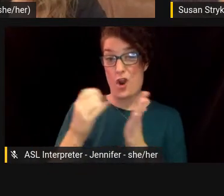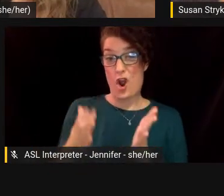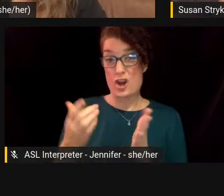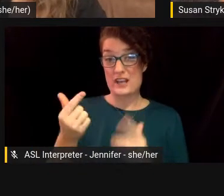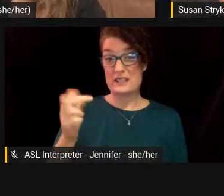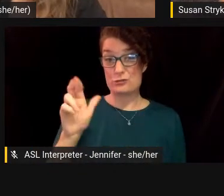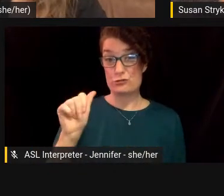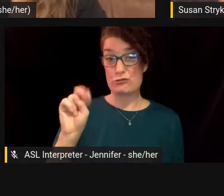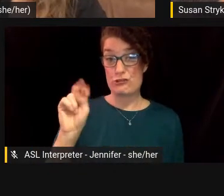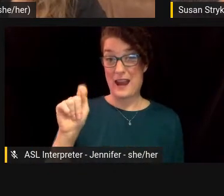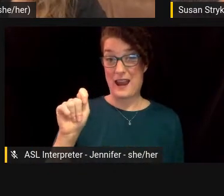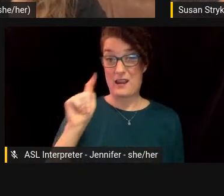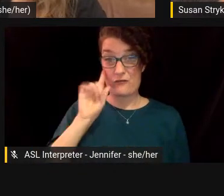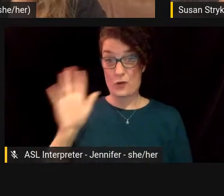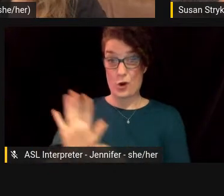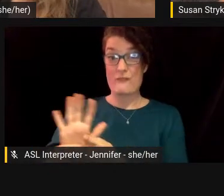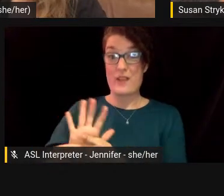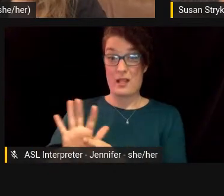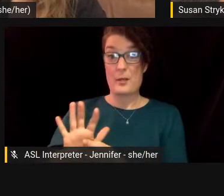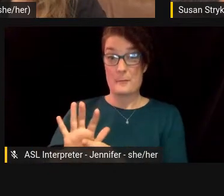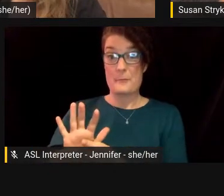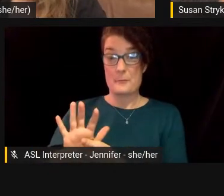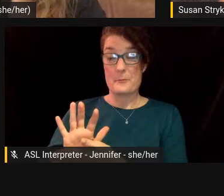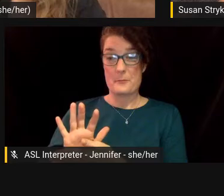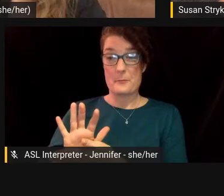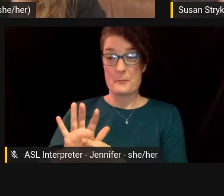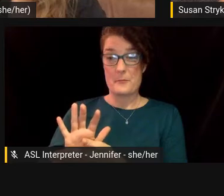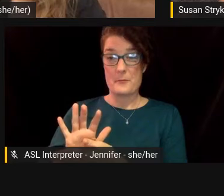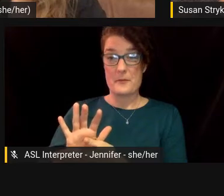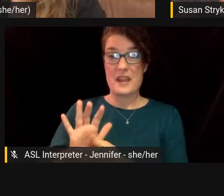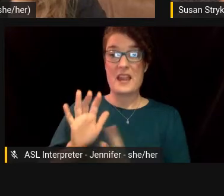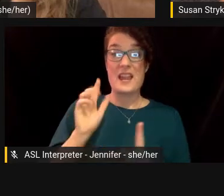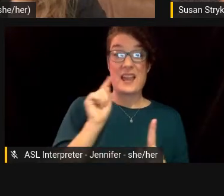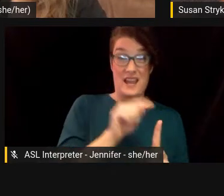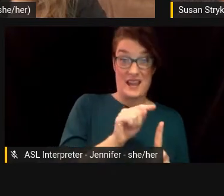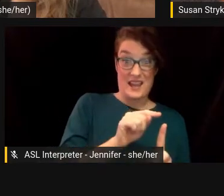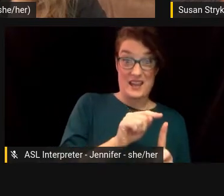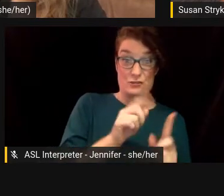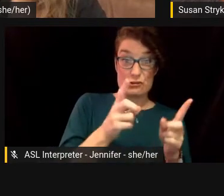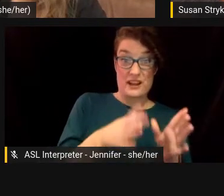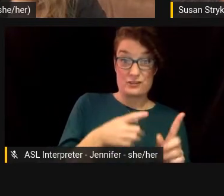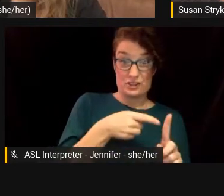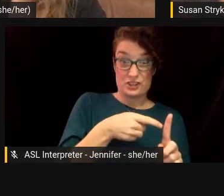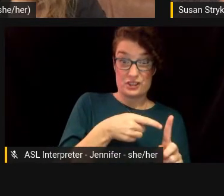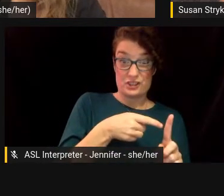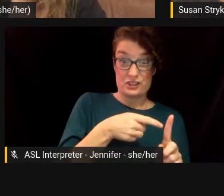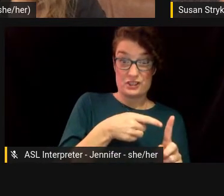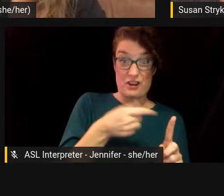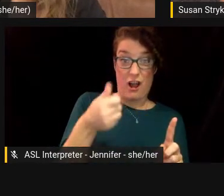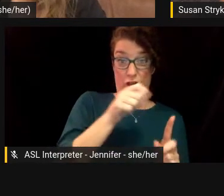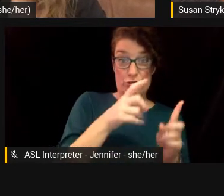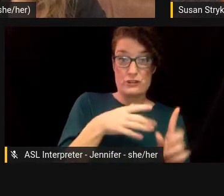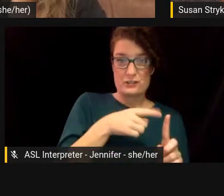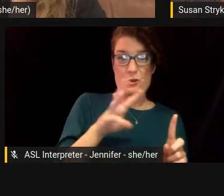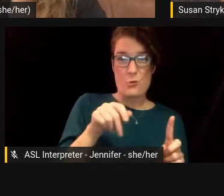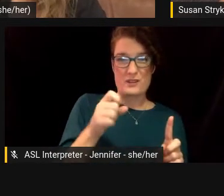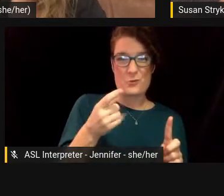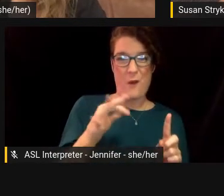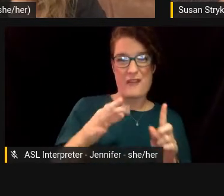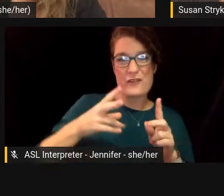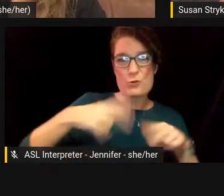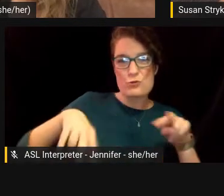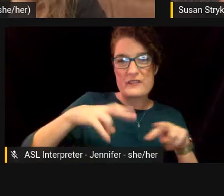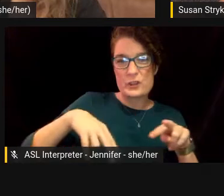for her film and that he was actually one of the review panelists, the other director, and